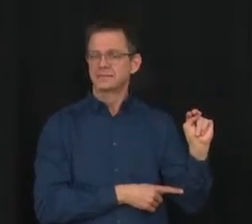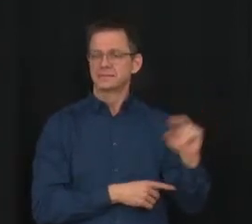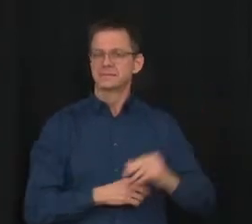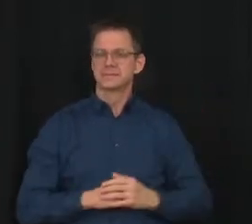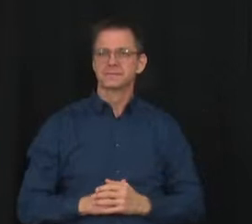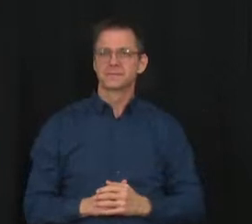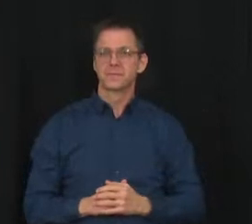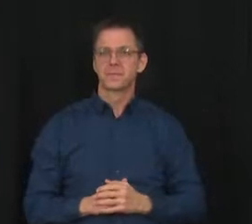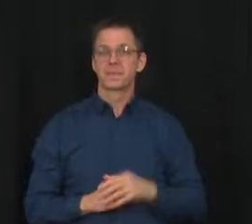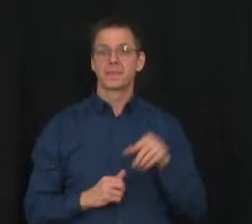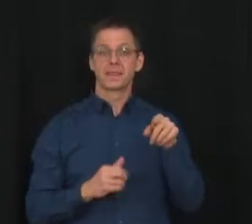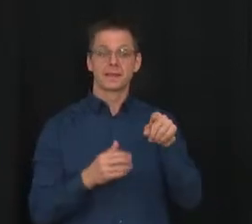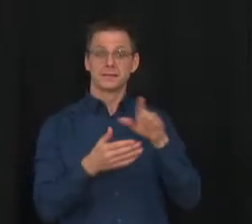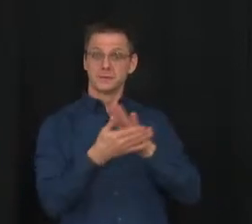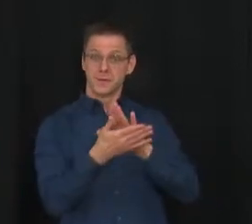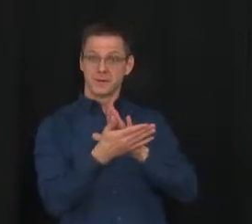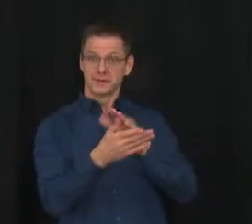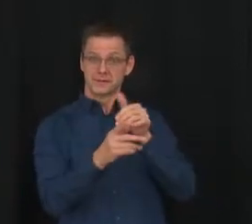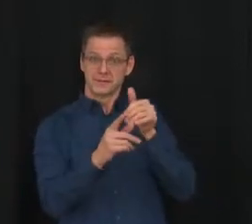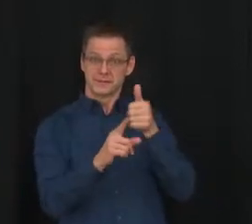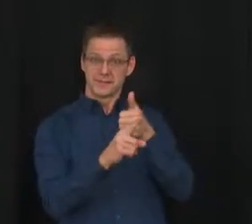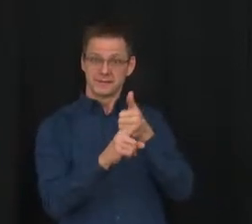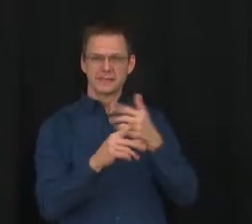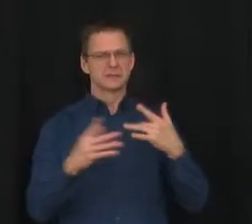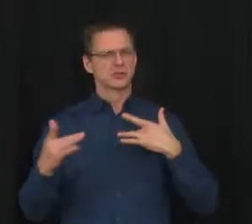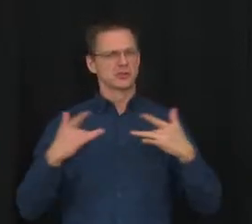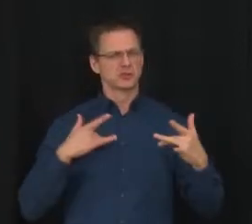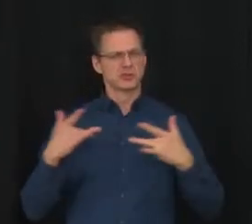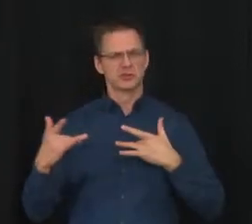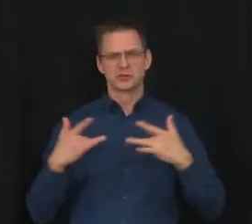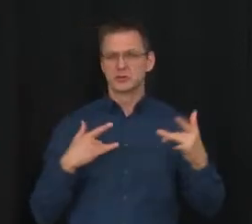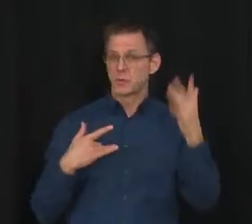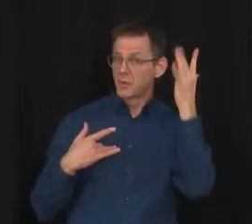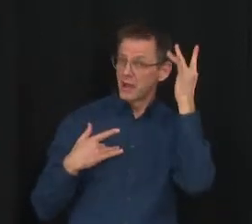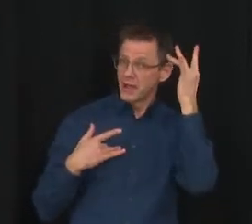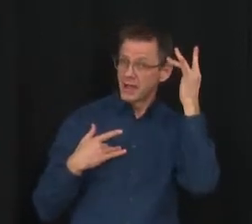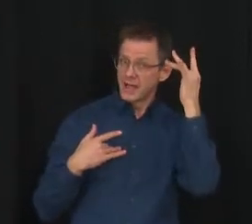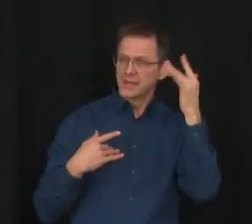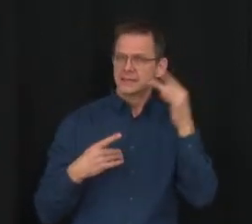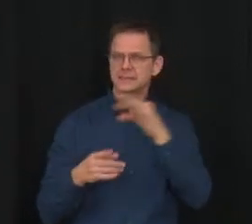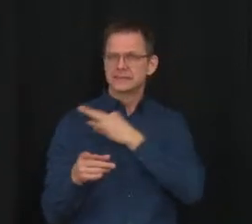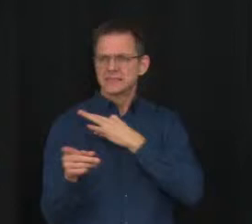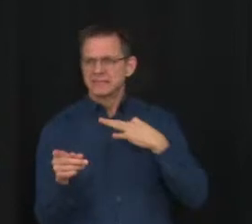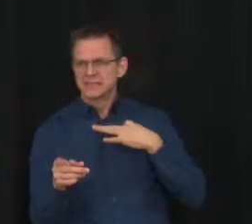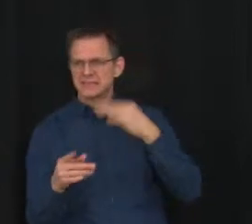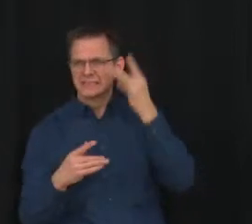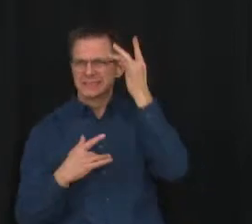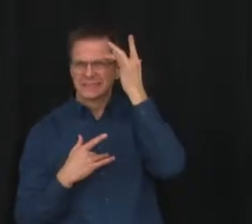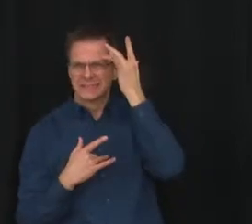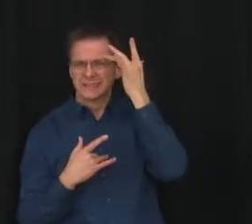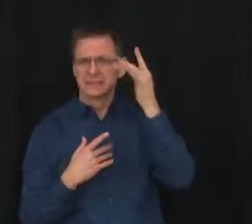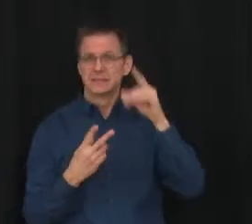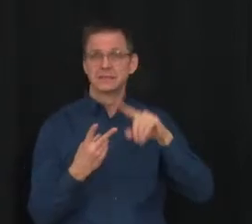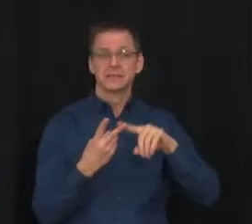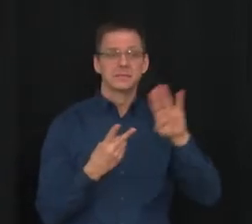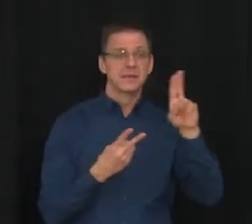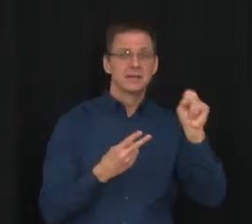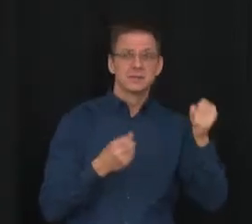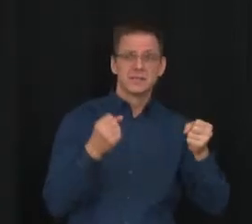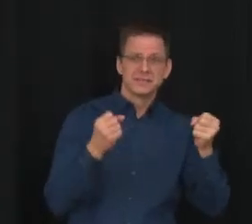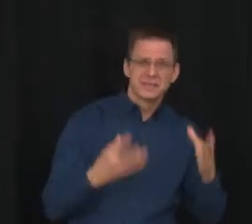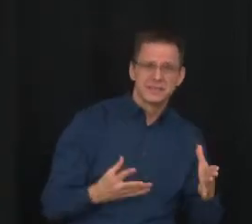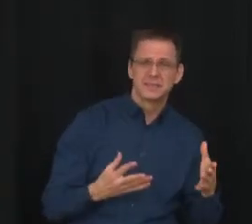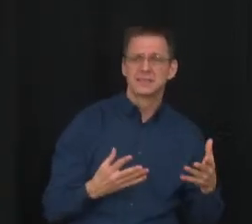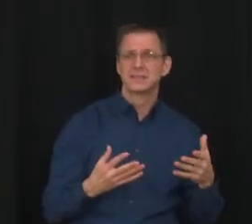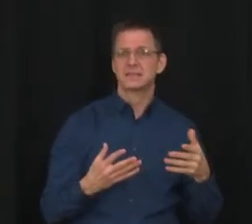not only for teachers, but also for the many other Albertans who support our students, such as bus drivers, teaching assistants, support